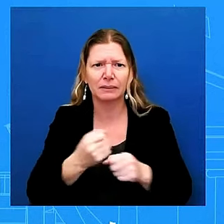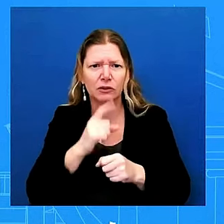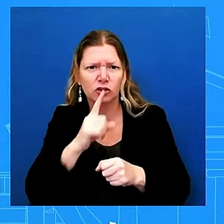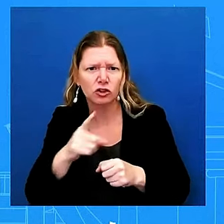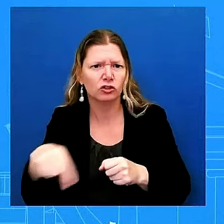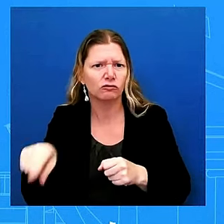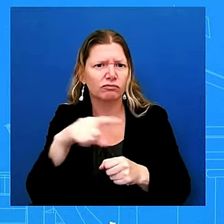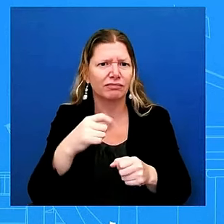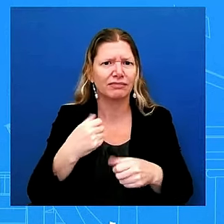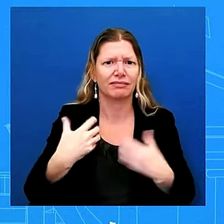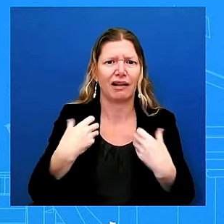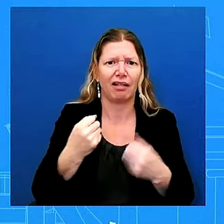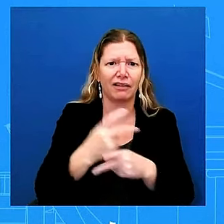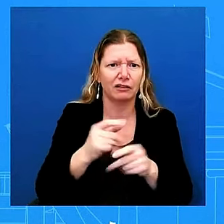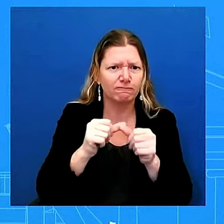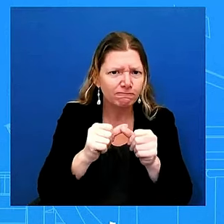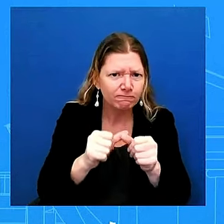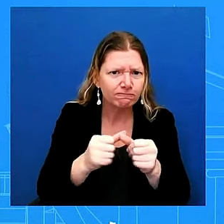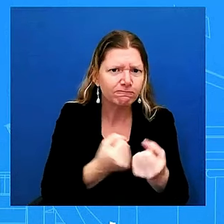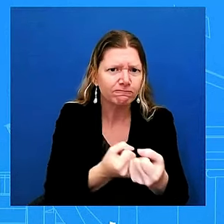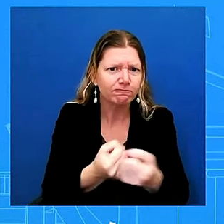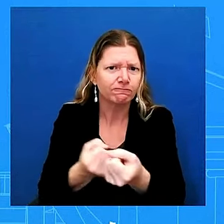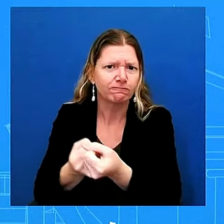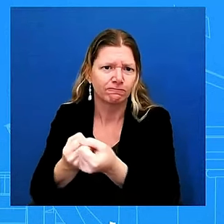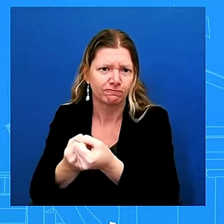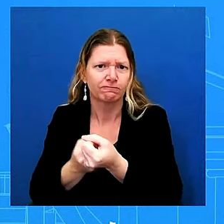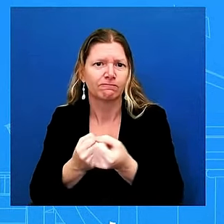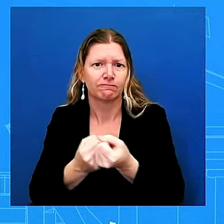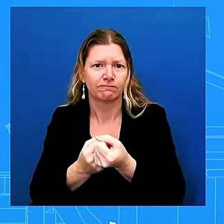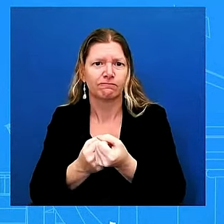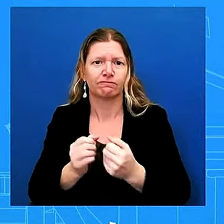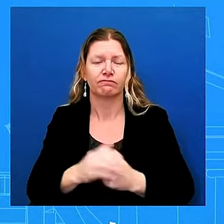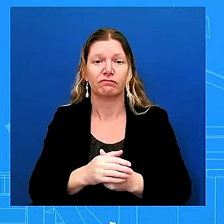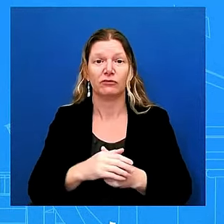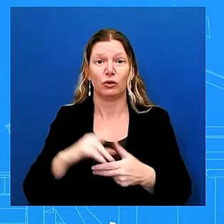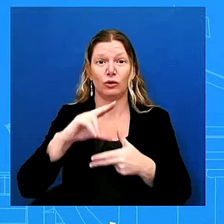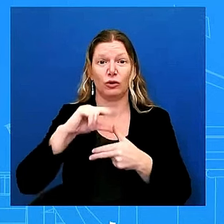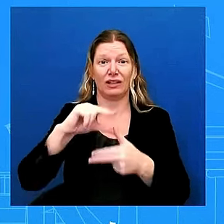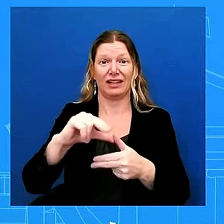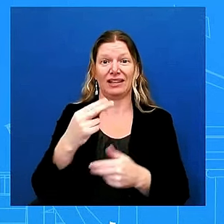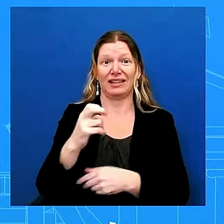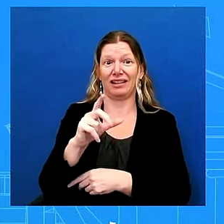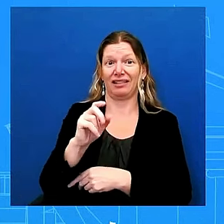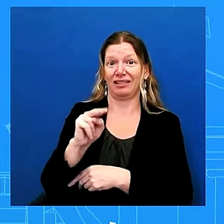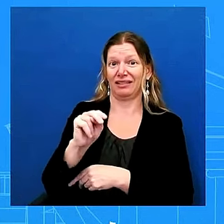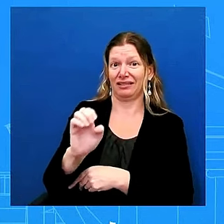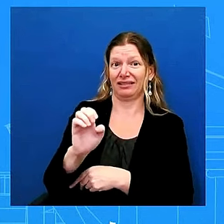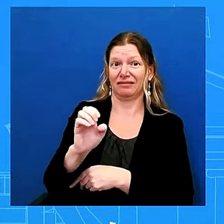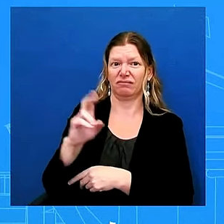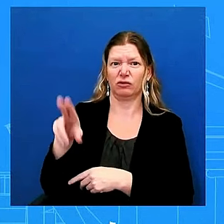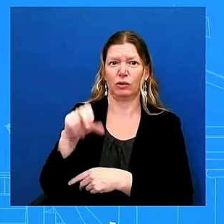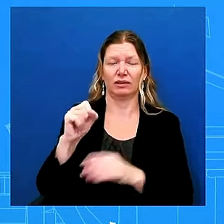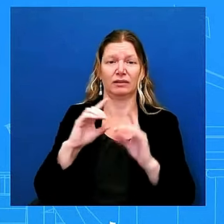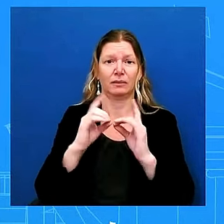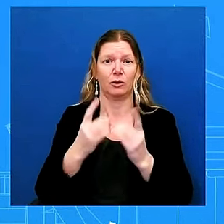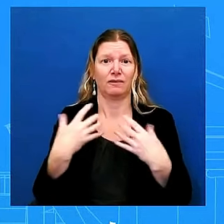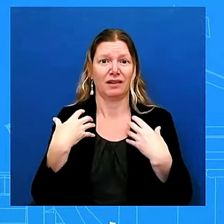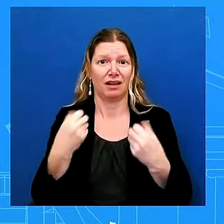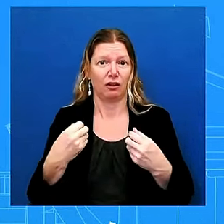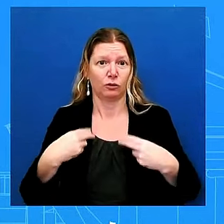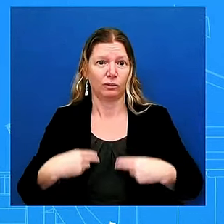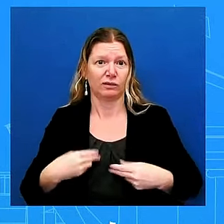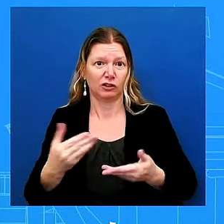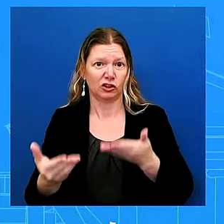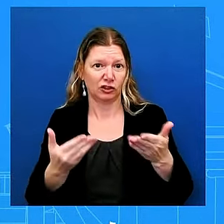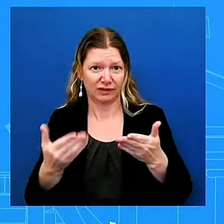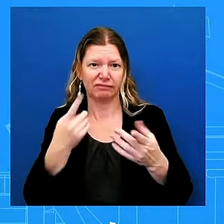and the u.s department of health and human services declared a public health emergency for florida north carolina and georgia which gives health